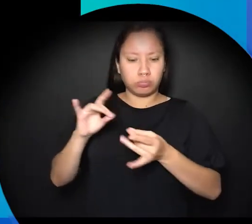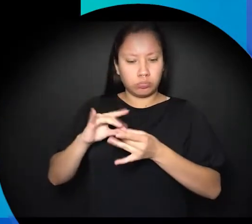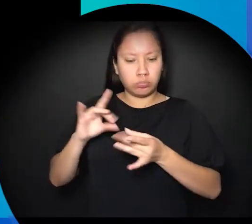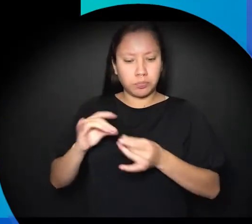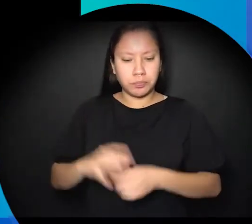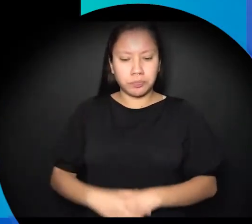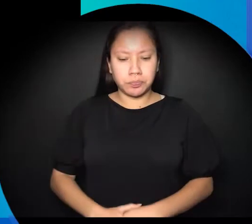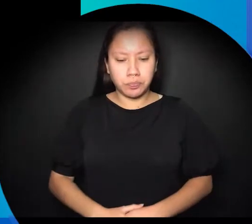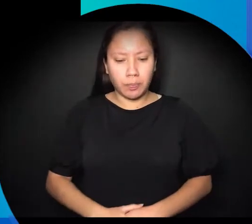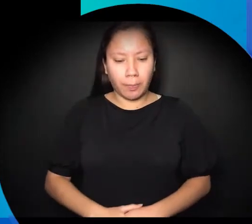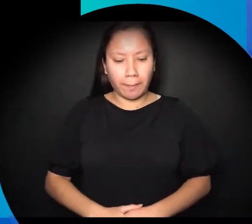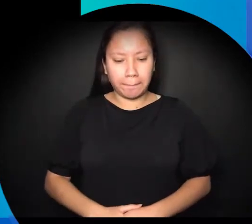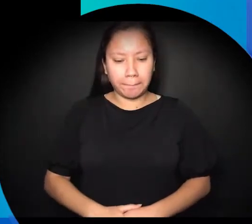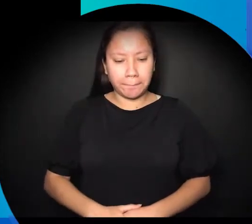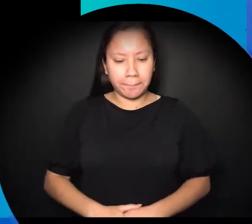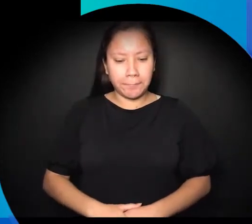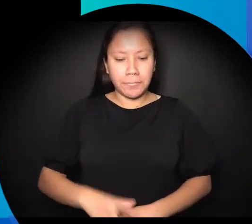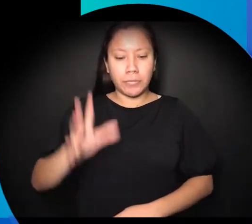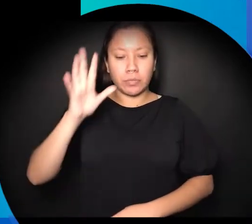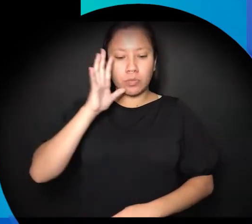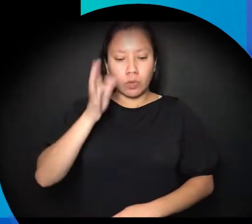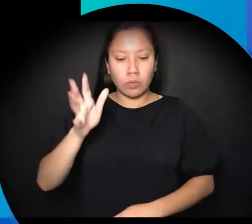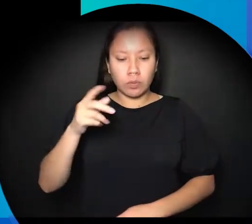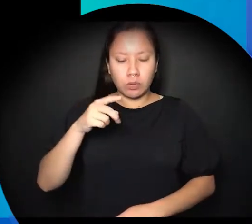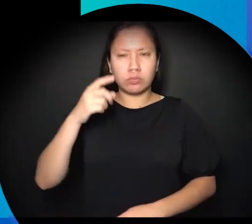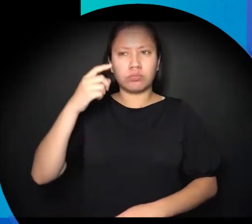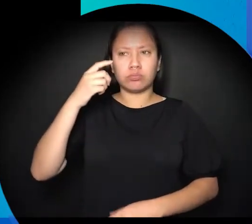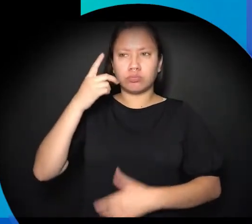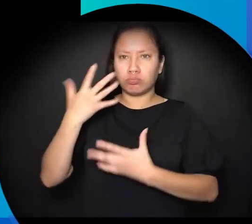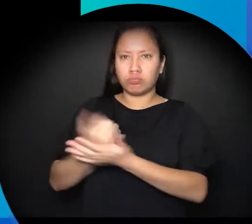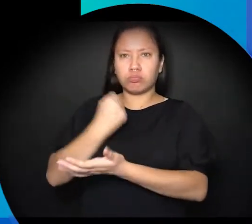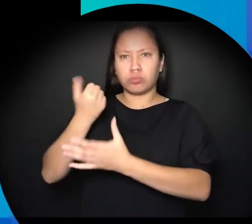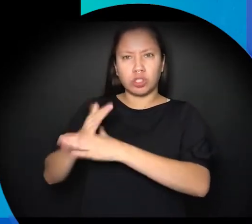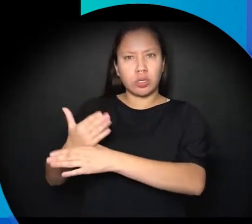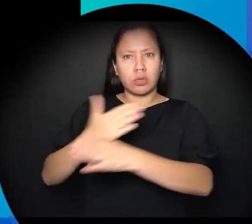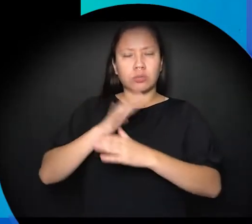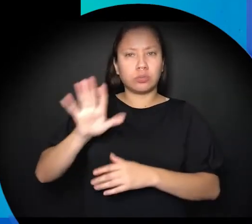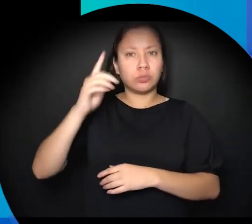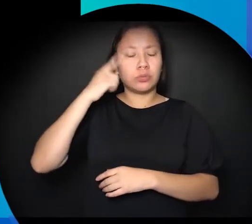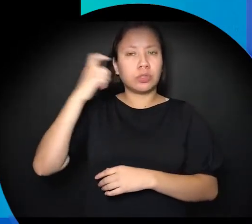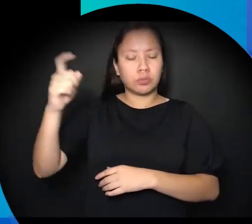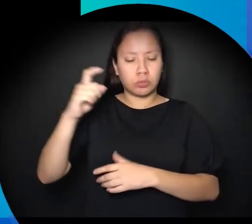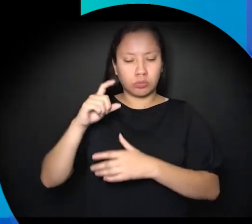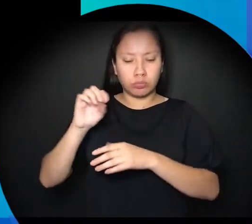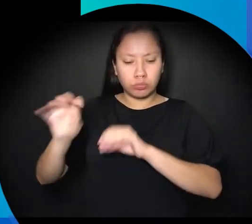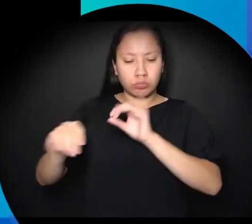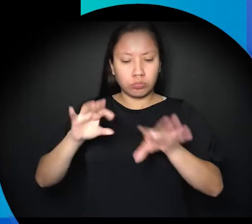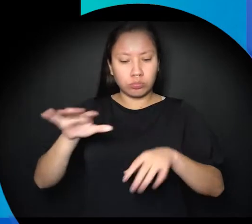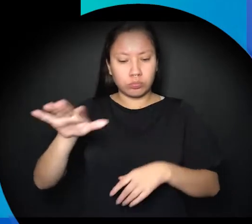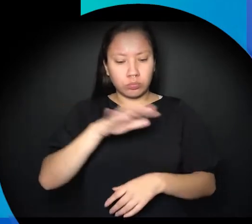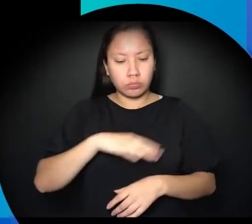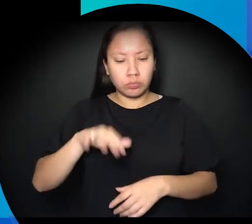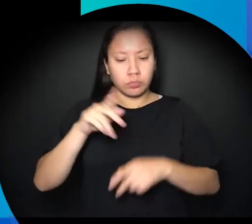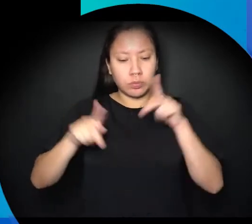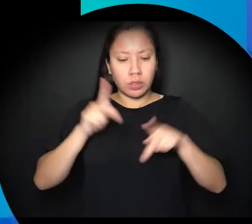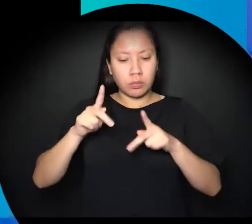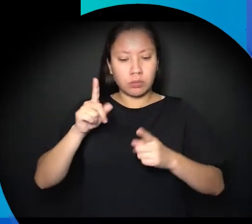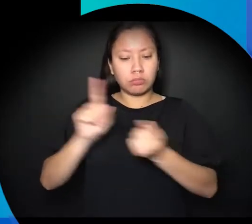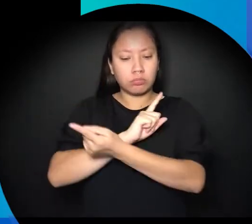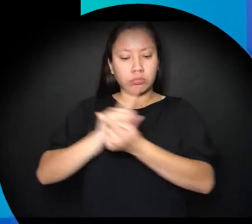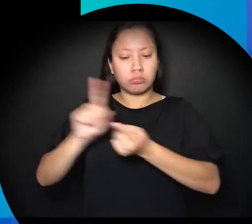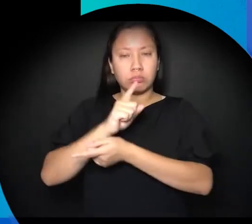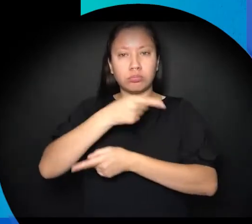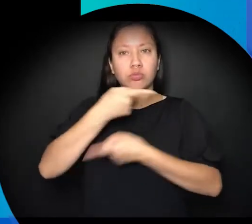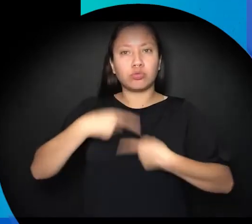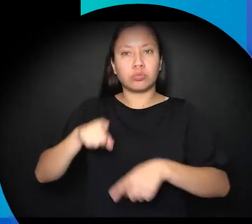in the west Nukomis and the mother earth water walkers set off from the Pacific Ocean saying they will do it for the